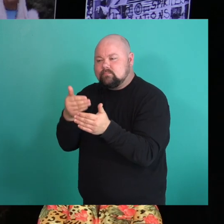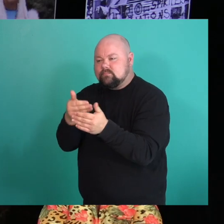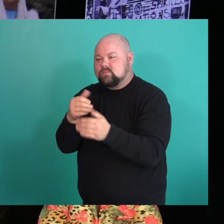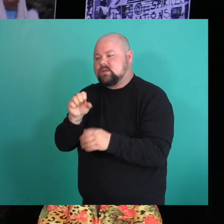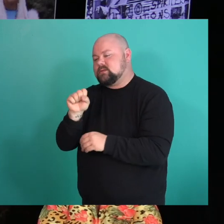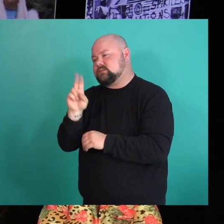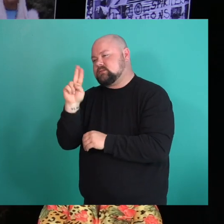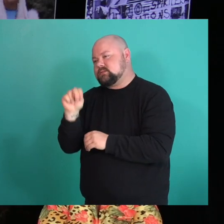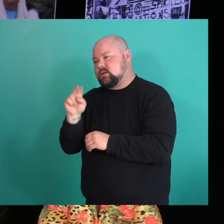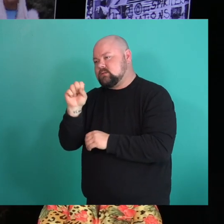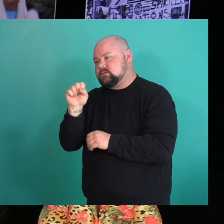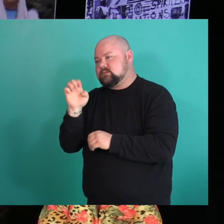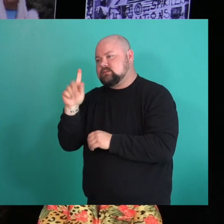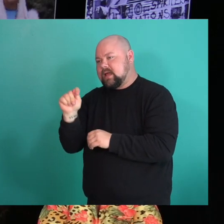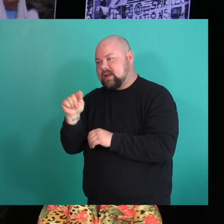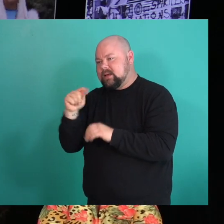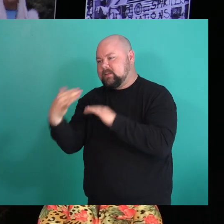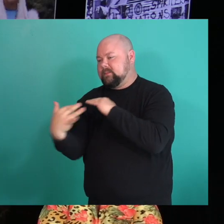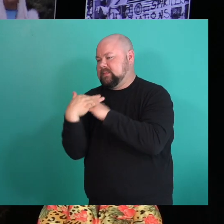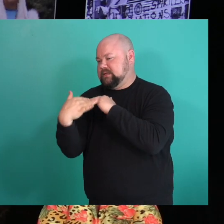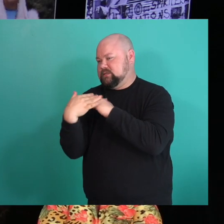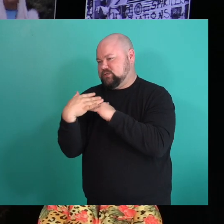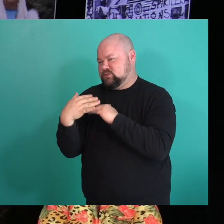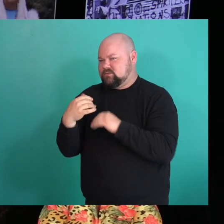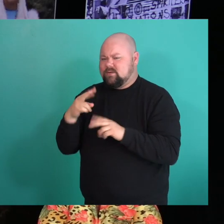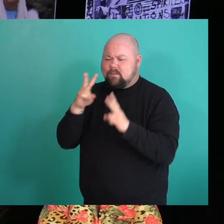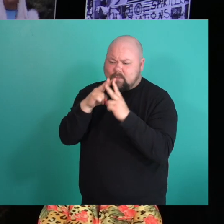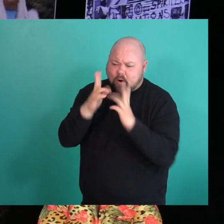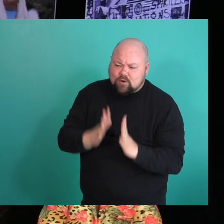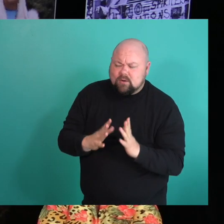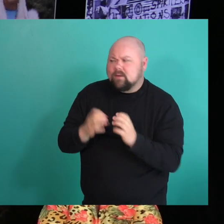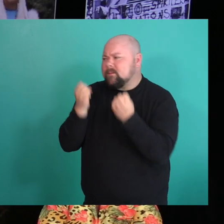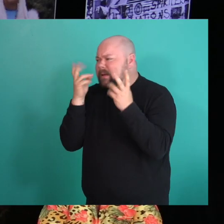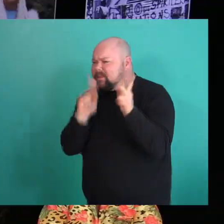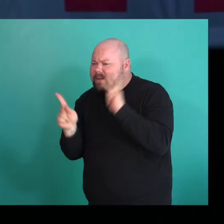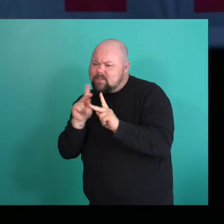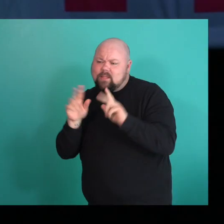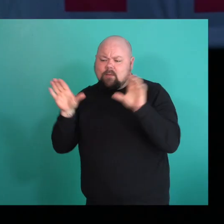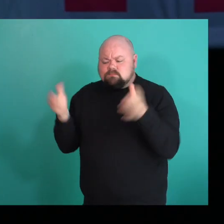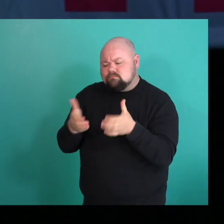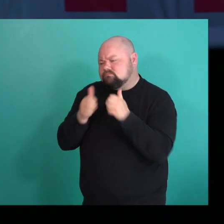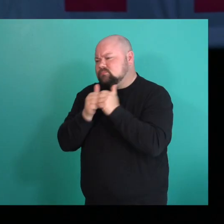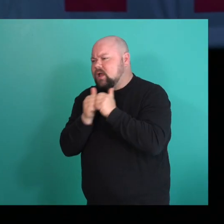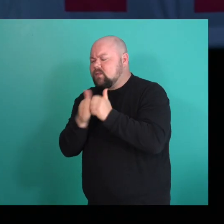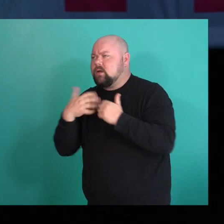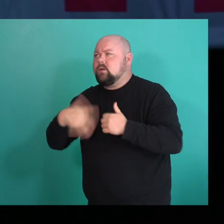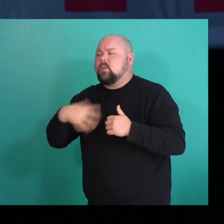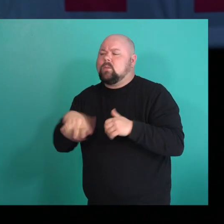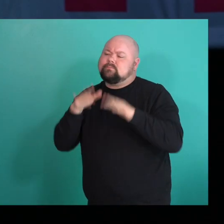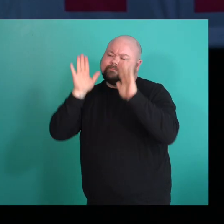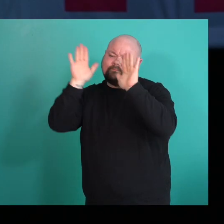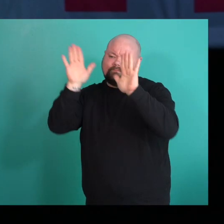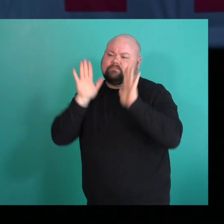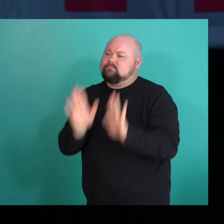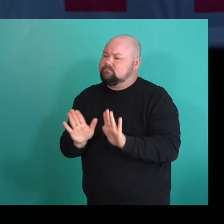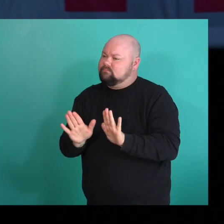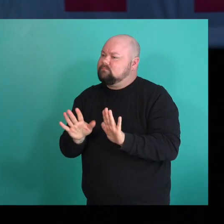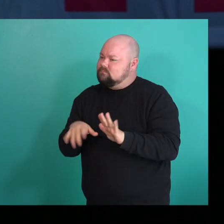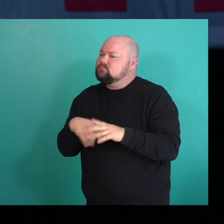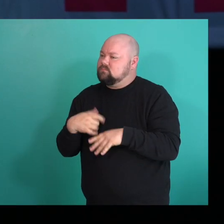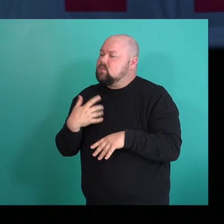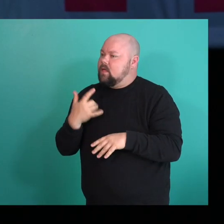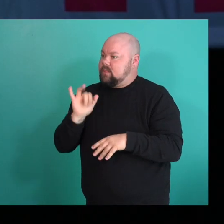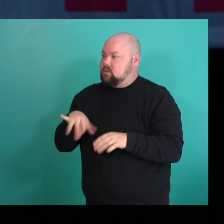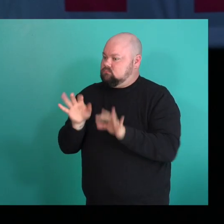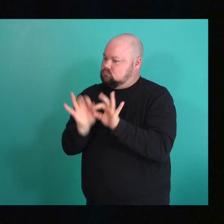you know, with with my partner and with other and with other people. And it was just wonderful. Yeah, I really was really